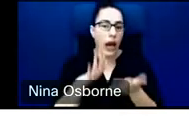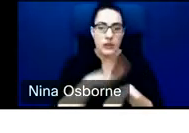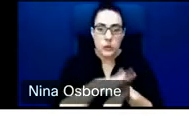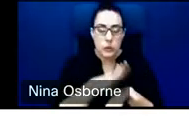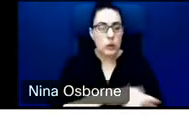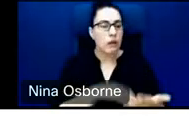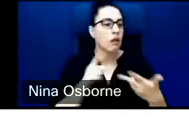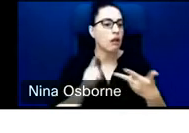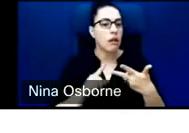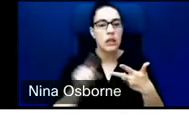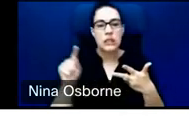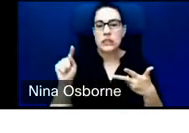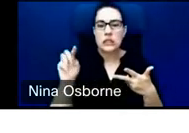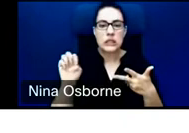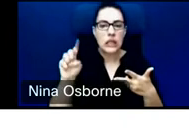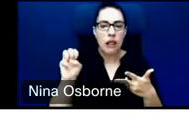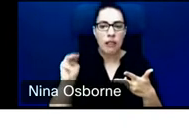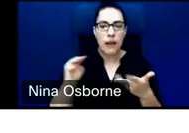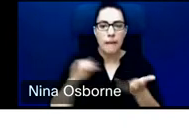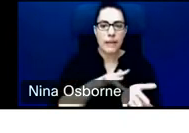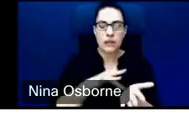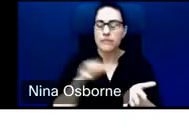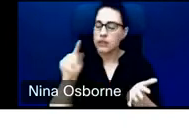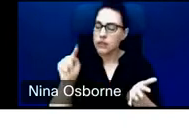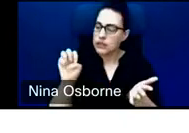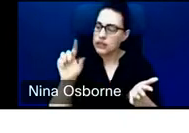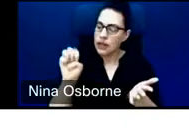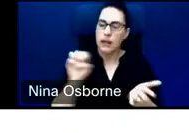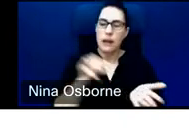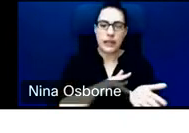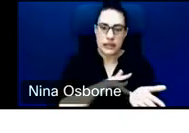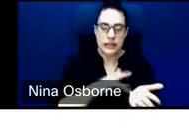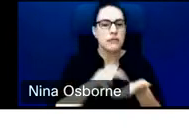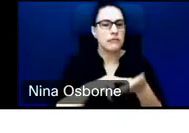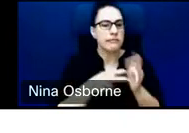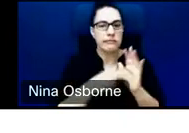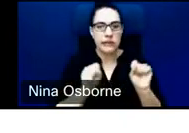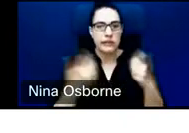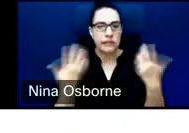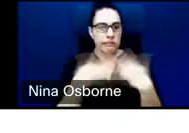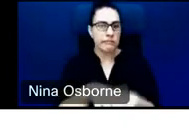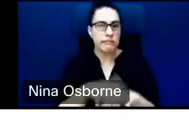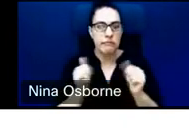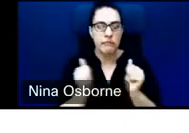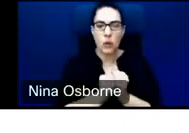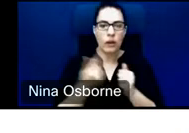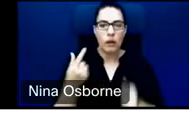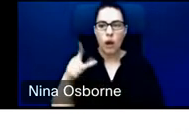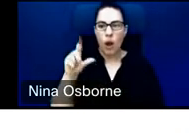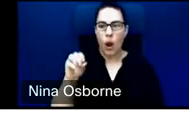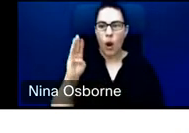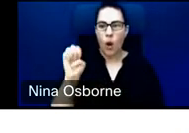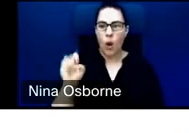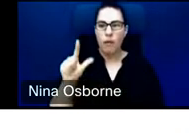means that just by having access to the internet, someone can become more integrated into the global economy and get access to other